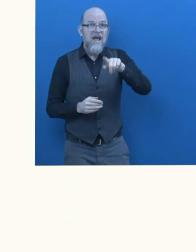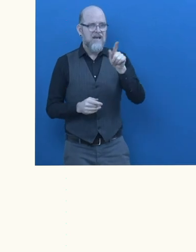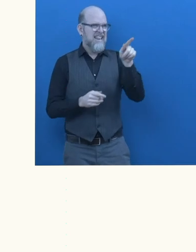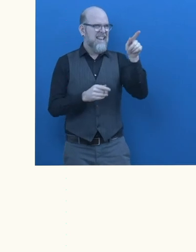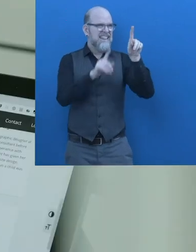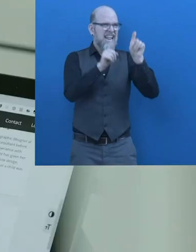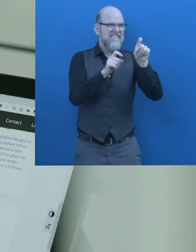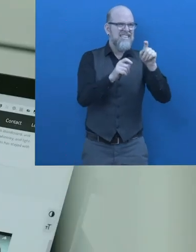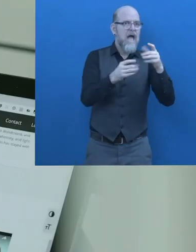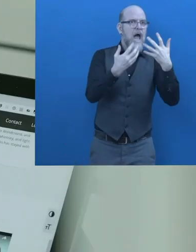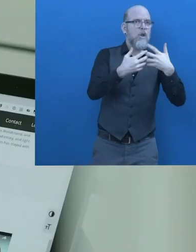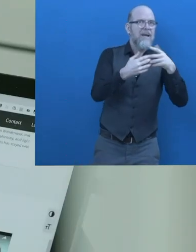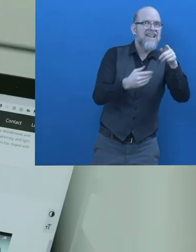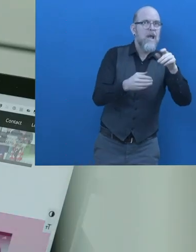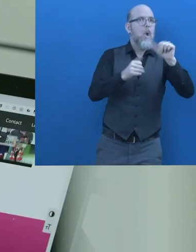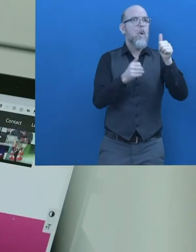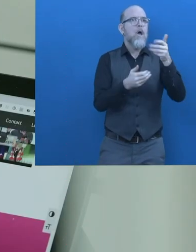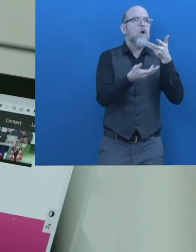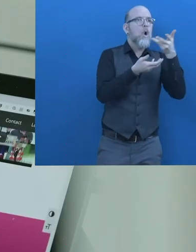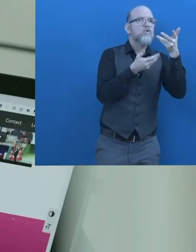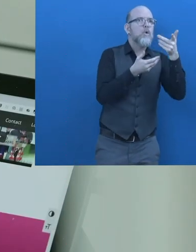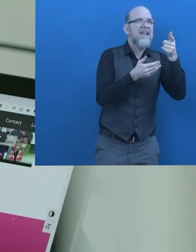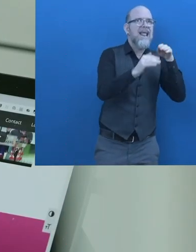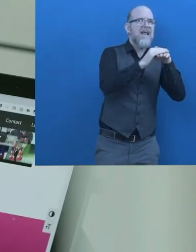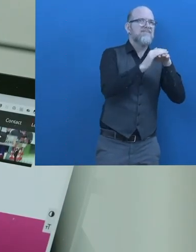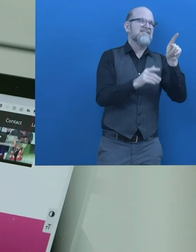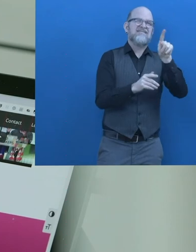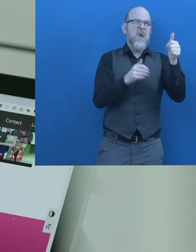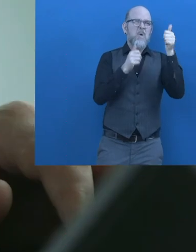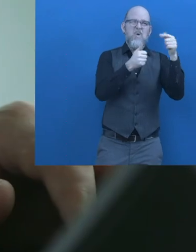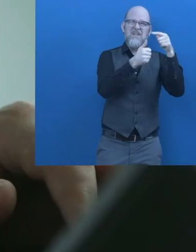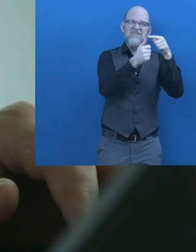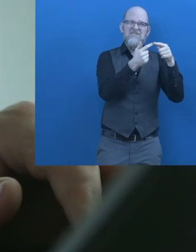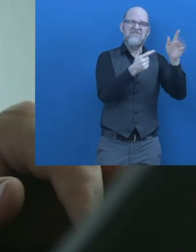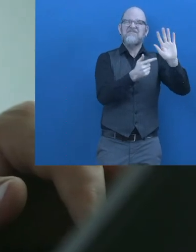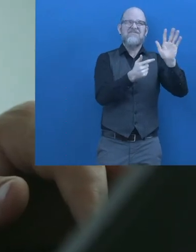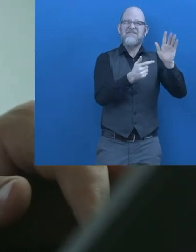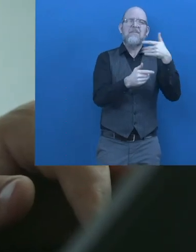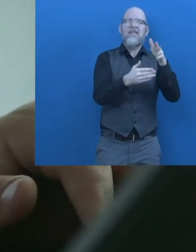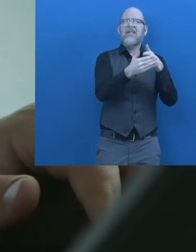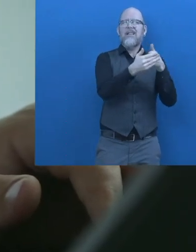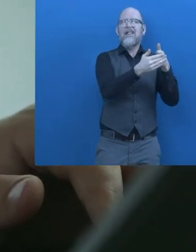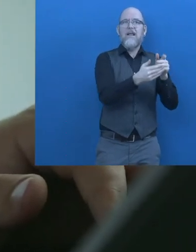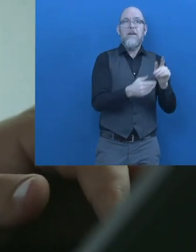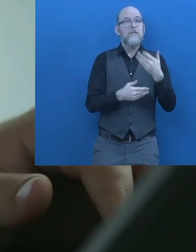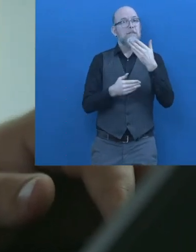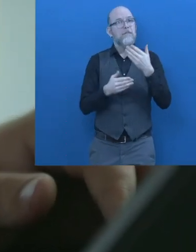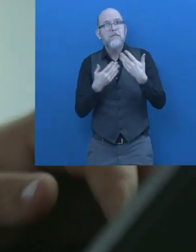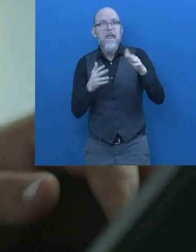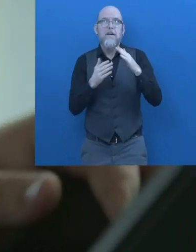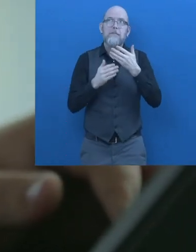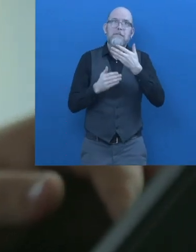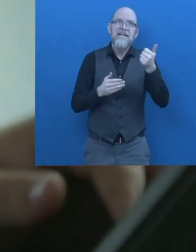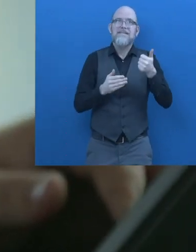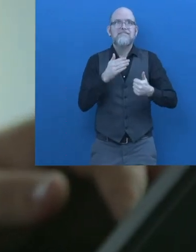consulting services. Unfortunately, there are limitations with each of these options. What if